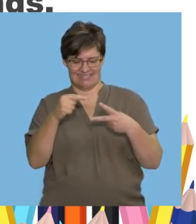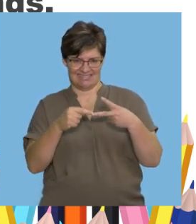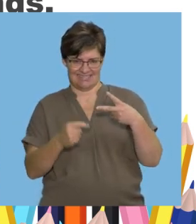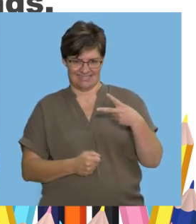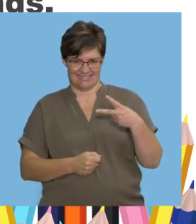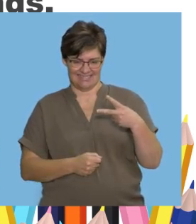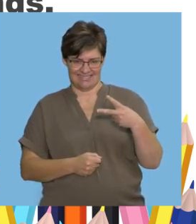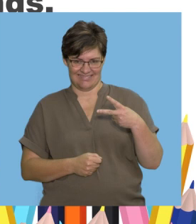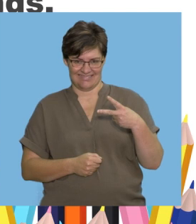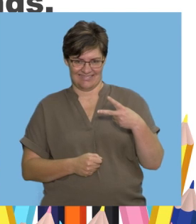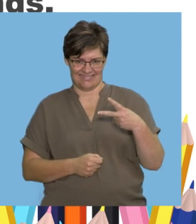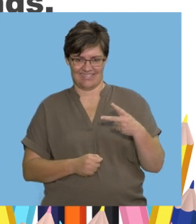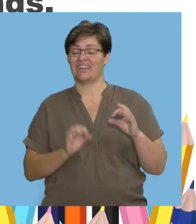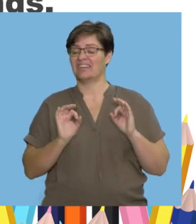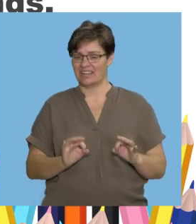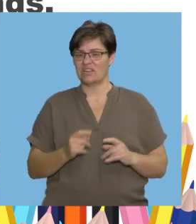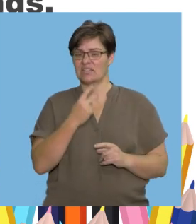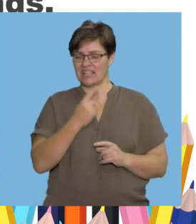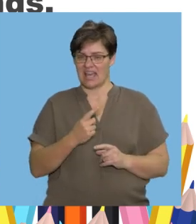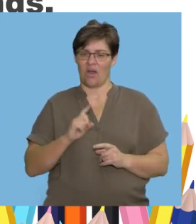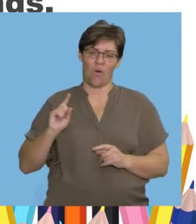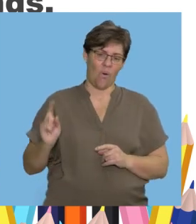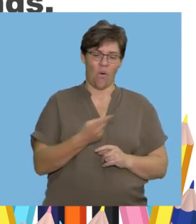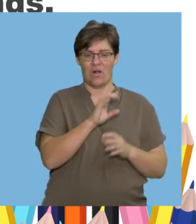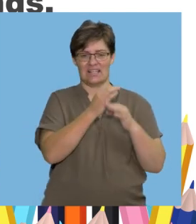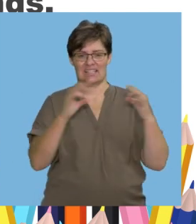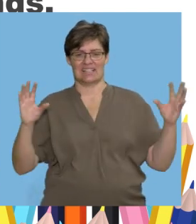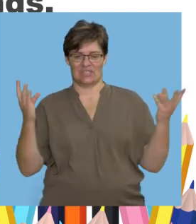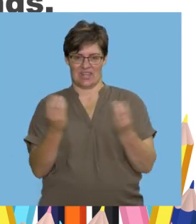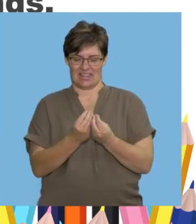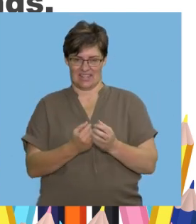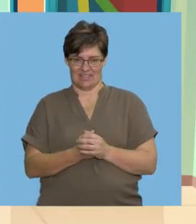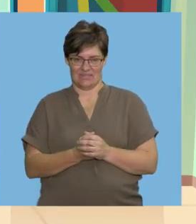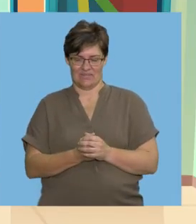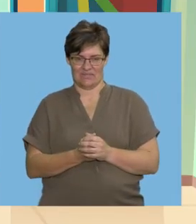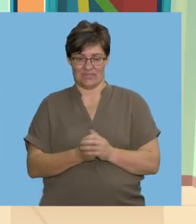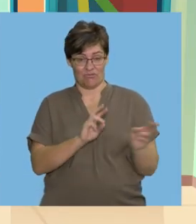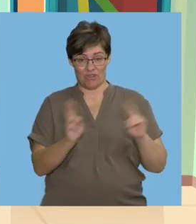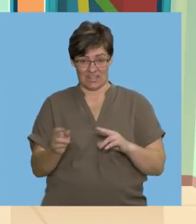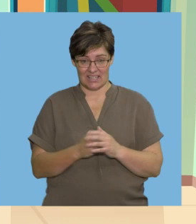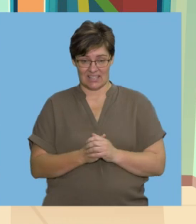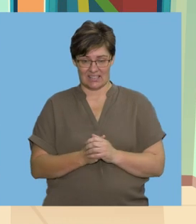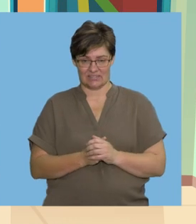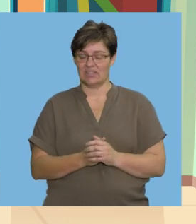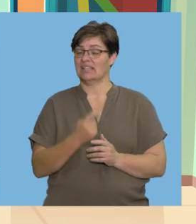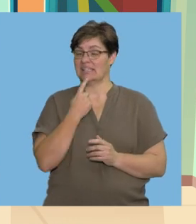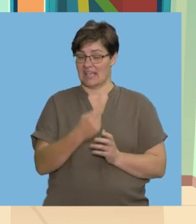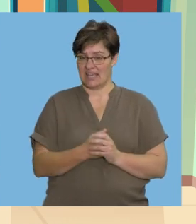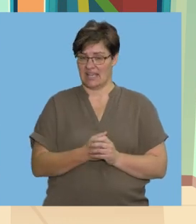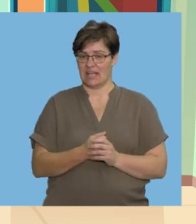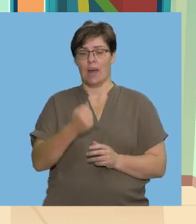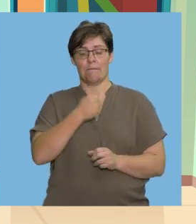Patches and stitches Let's say all three sentences together Ready?